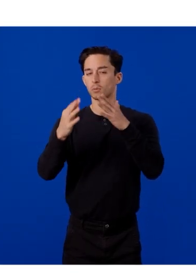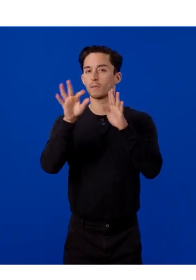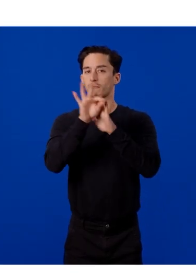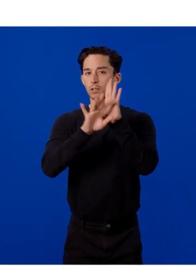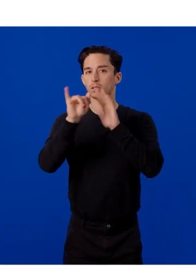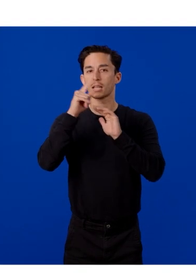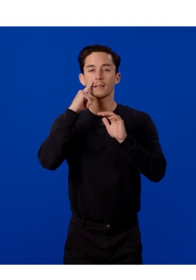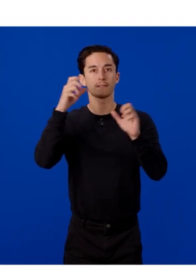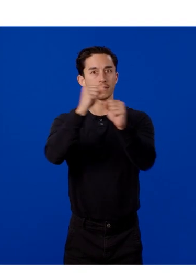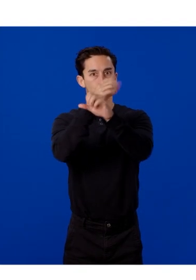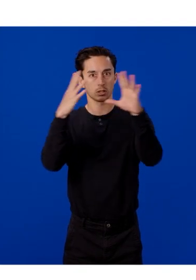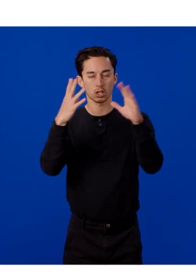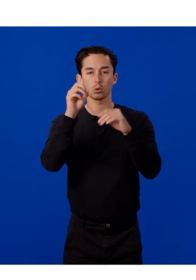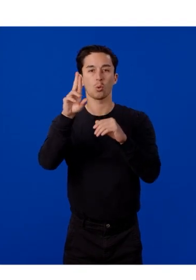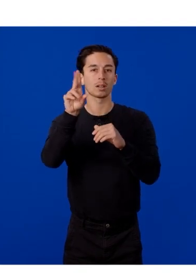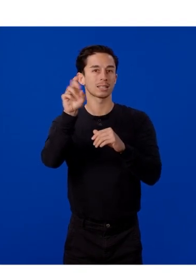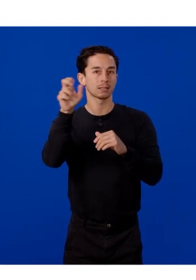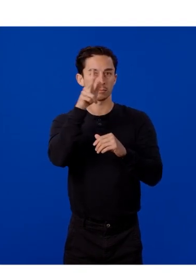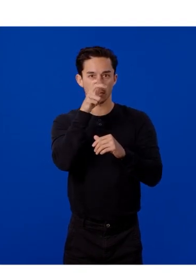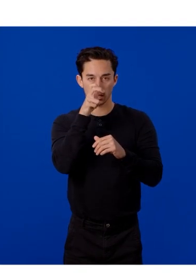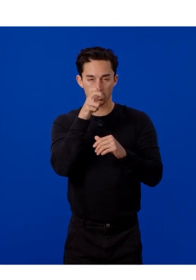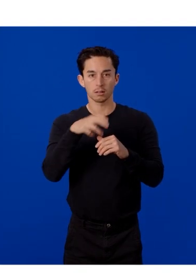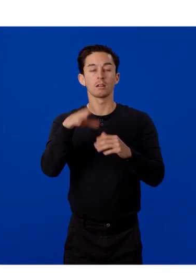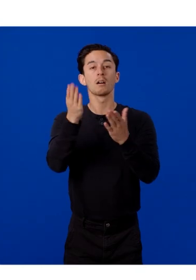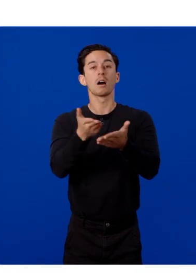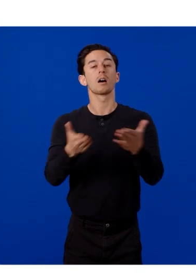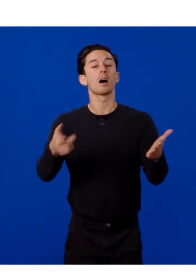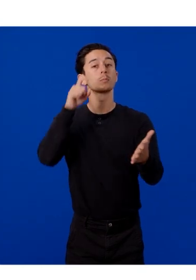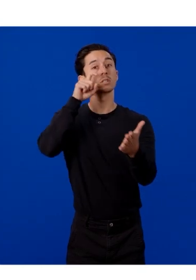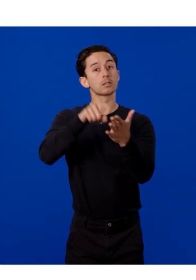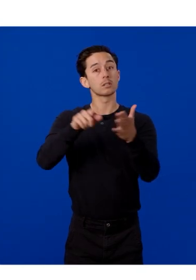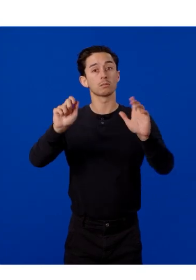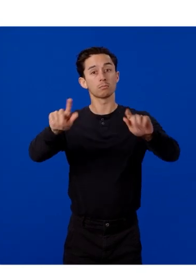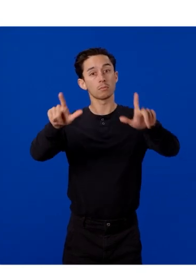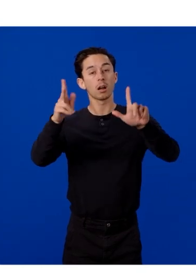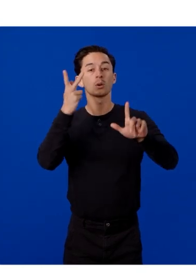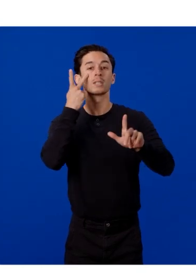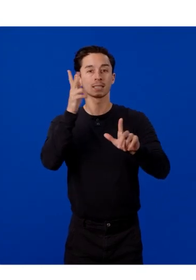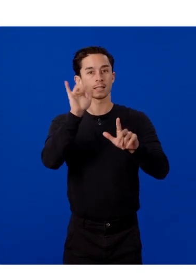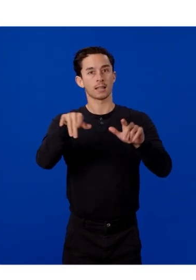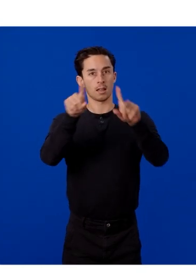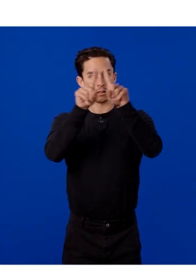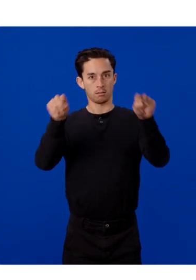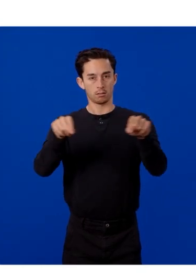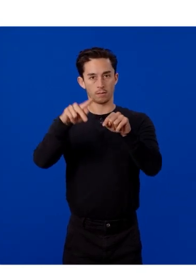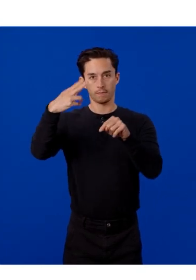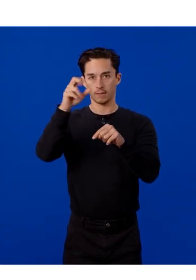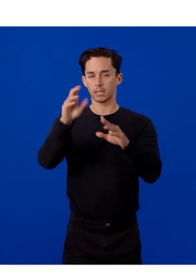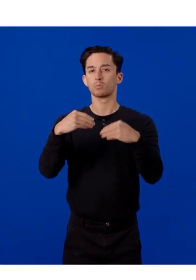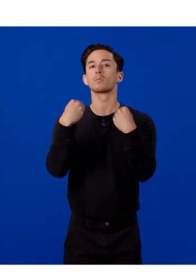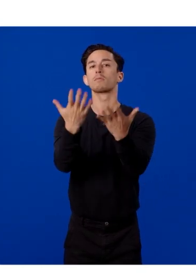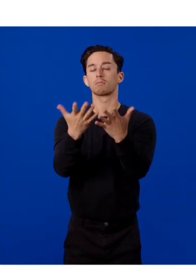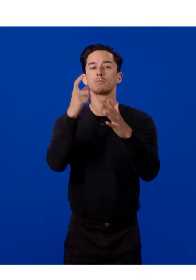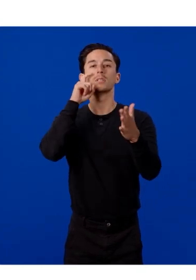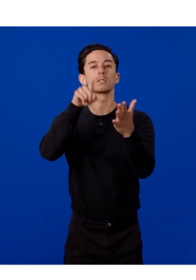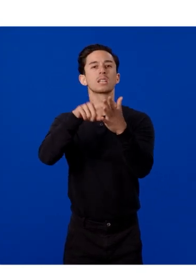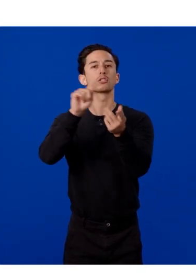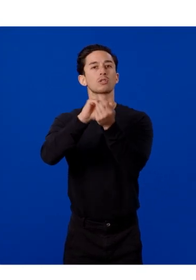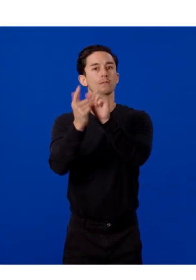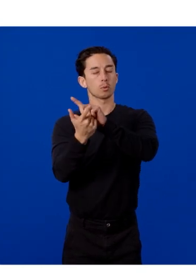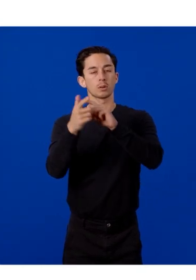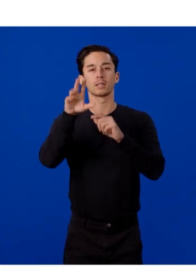or debugging. On the object detection block, you'll see HuggingFace as a provider with the detection transformer or